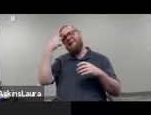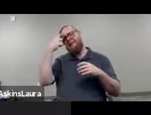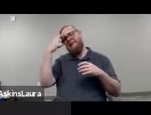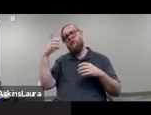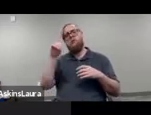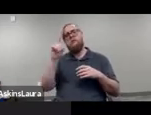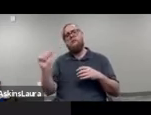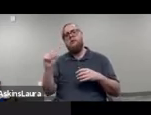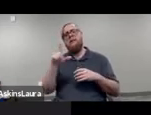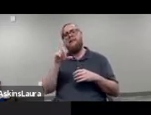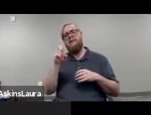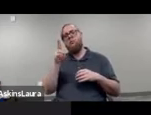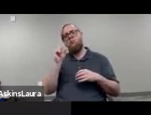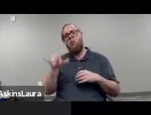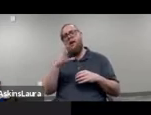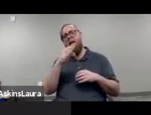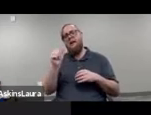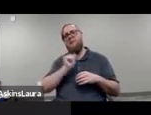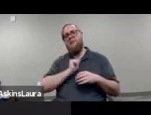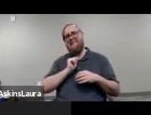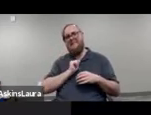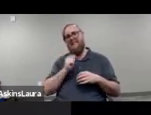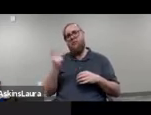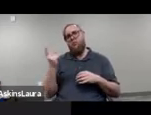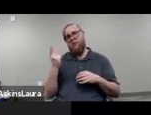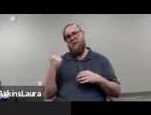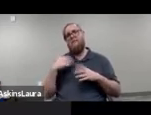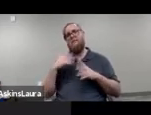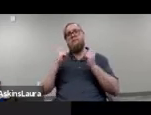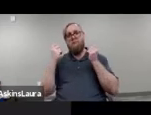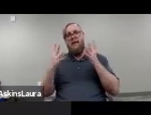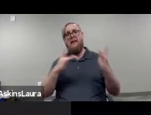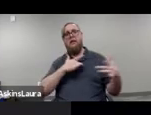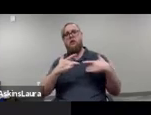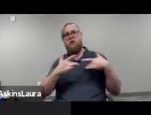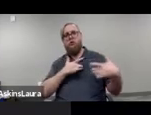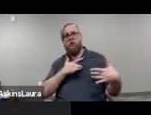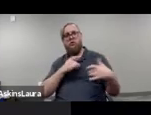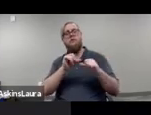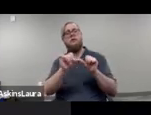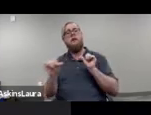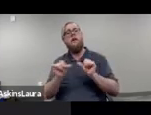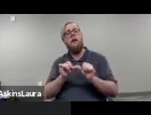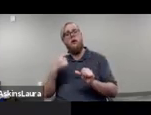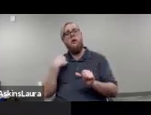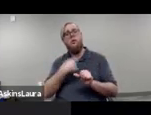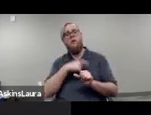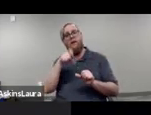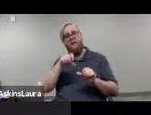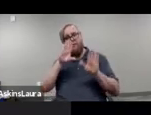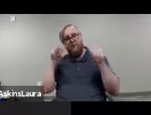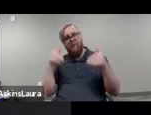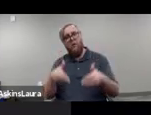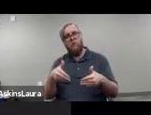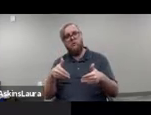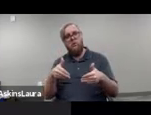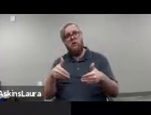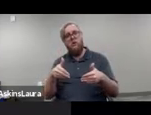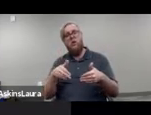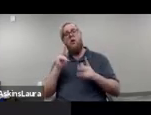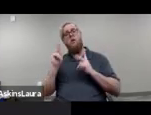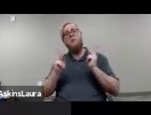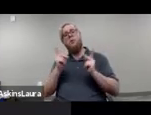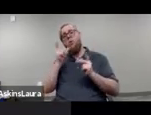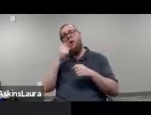Leroy and I have a lot of concerns about this the the area that I think we have to really focus on are those people who are